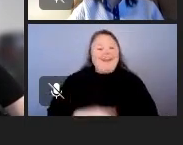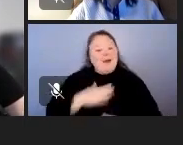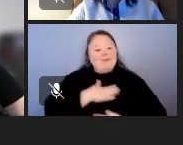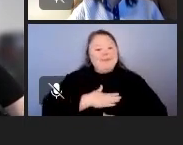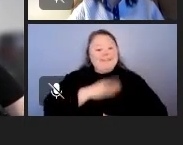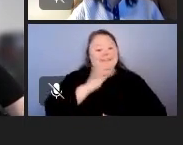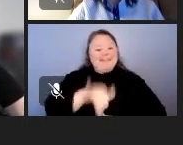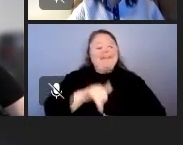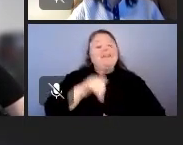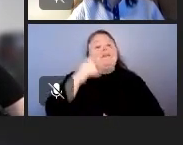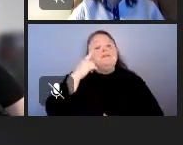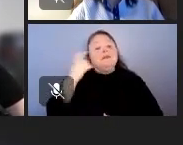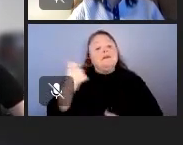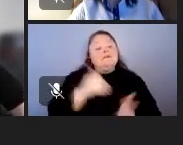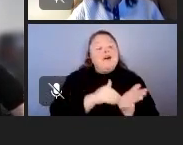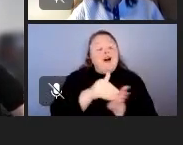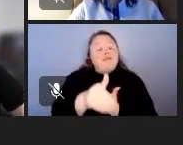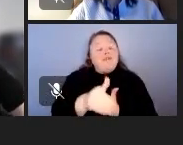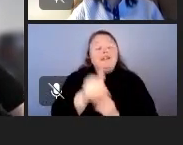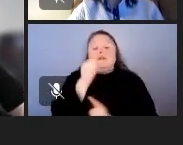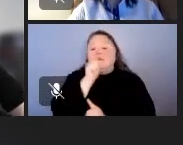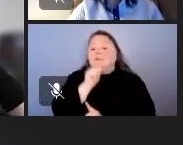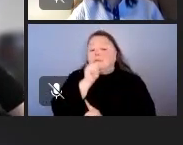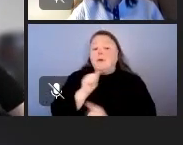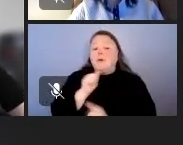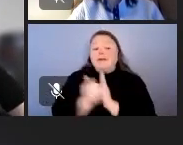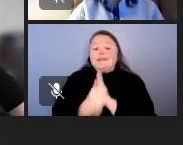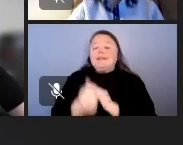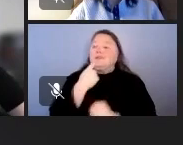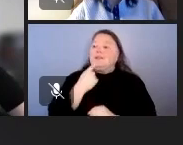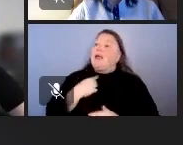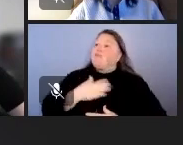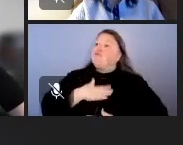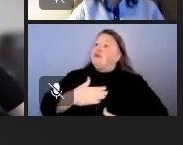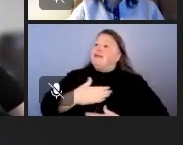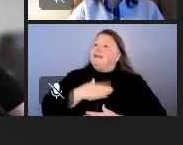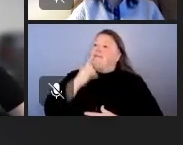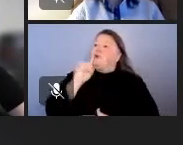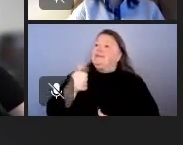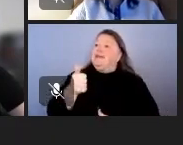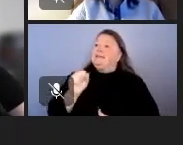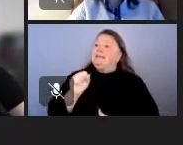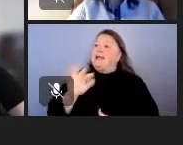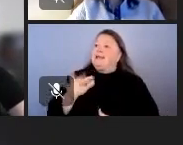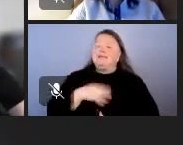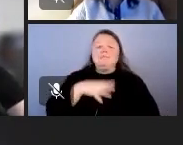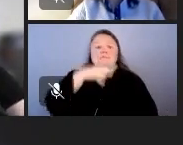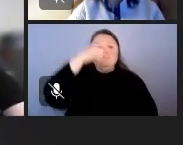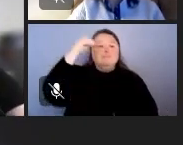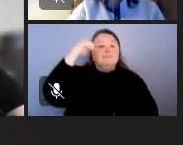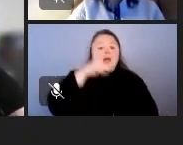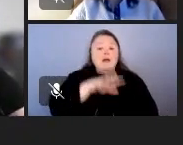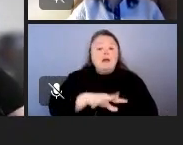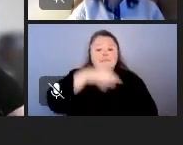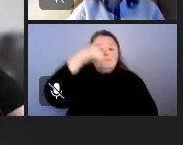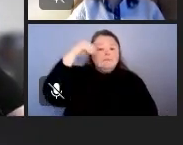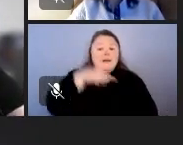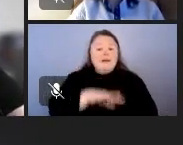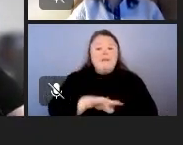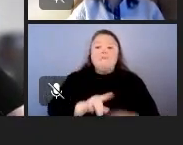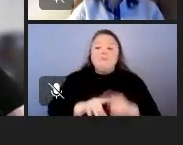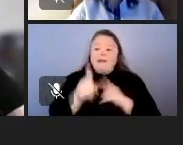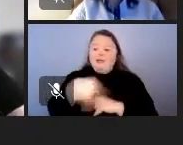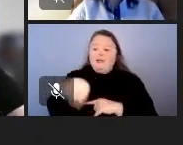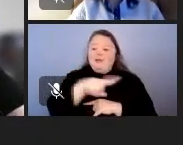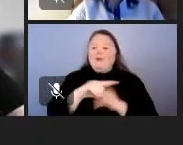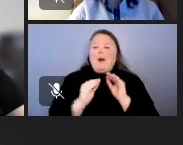times when we think about coping skills, we say breathe. For 10 seconds, do your nose and your mouth. And so, you are very purposeful